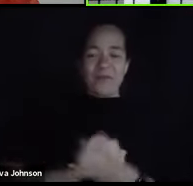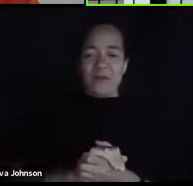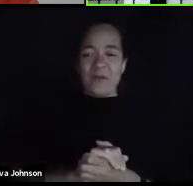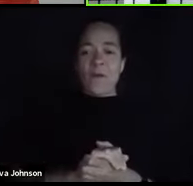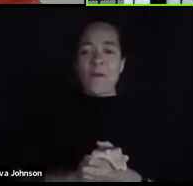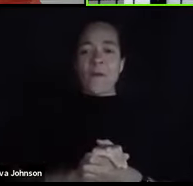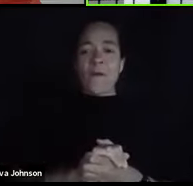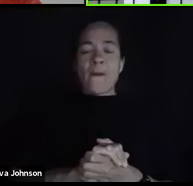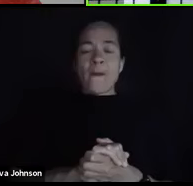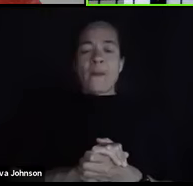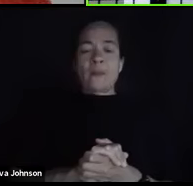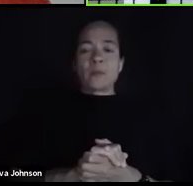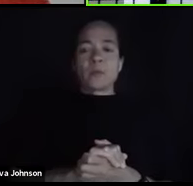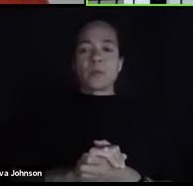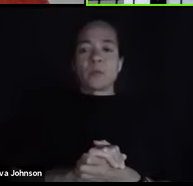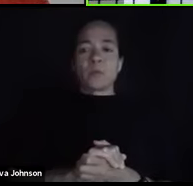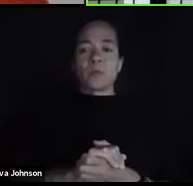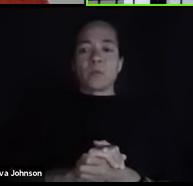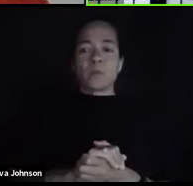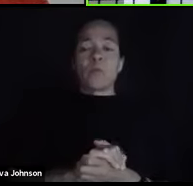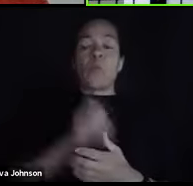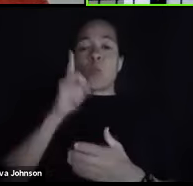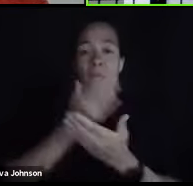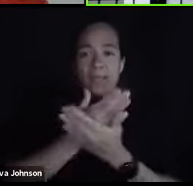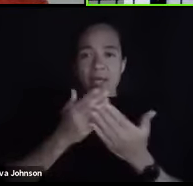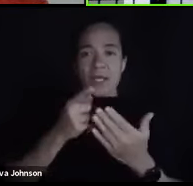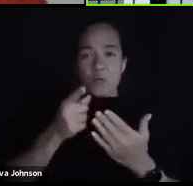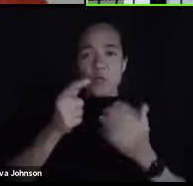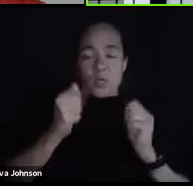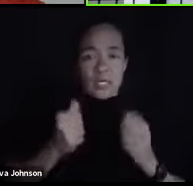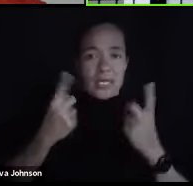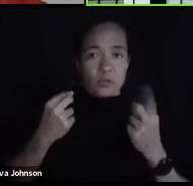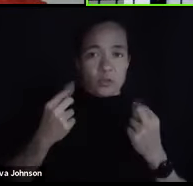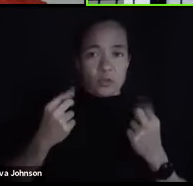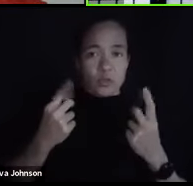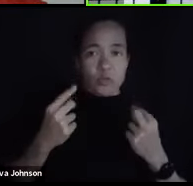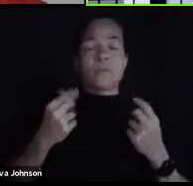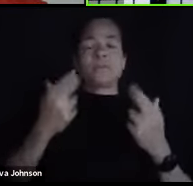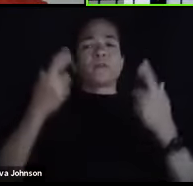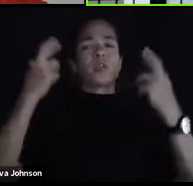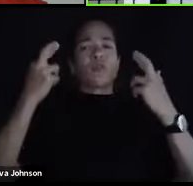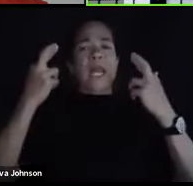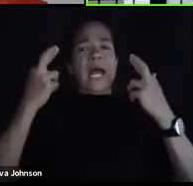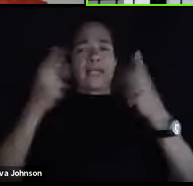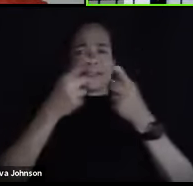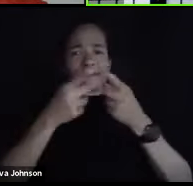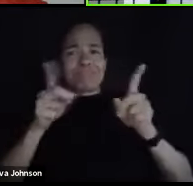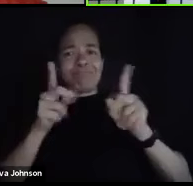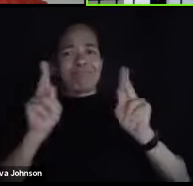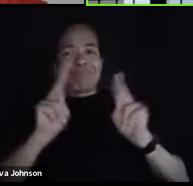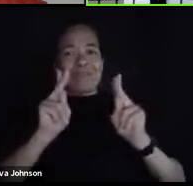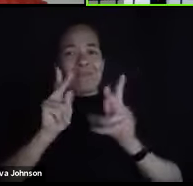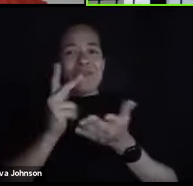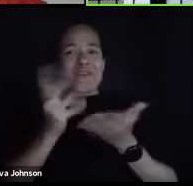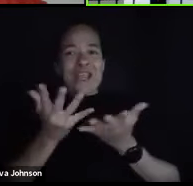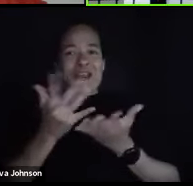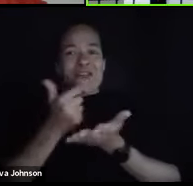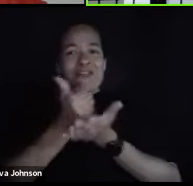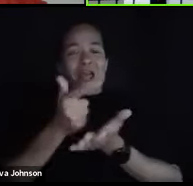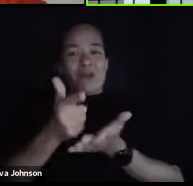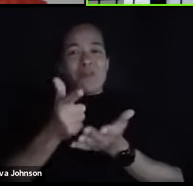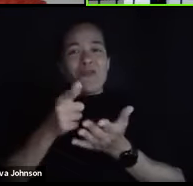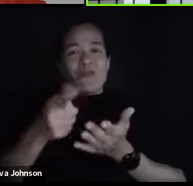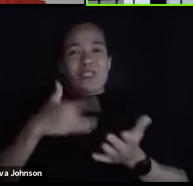Okay. I said one of the things you can do is to realize there are people here to help you if you start feeling overwhelmed.